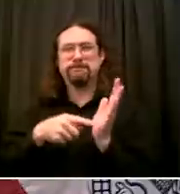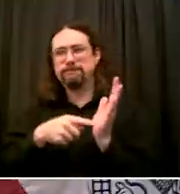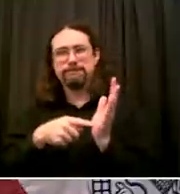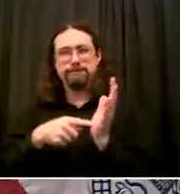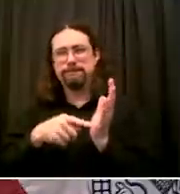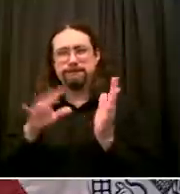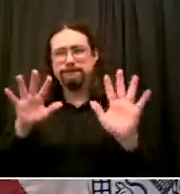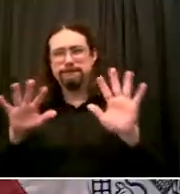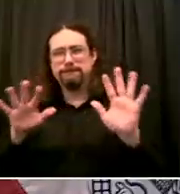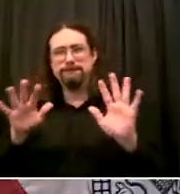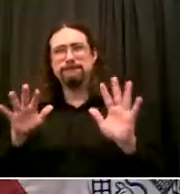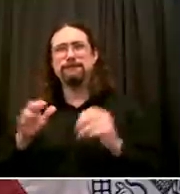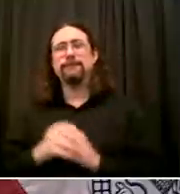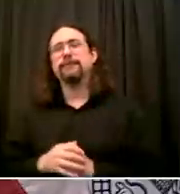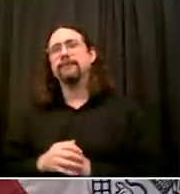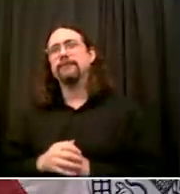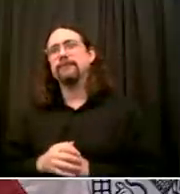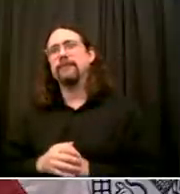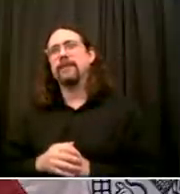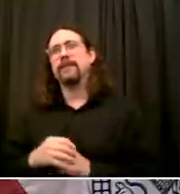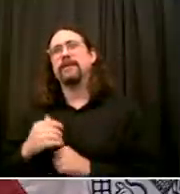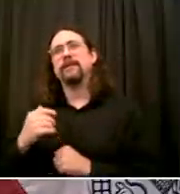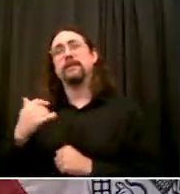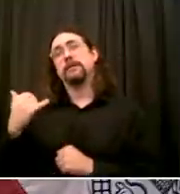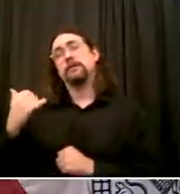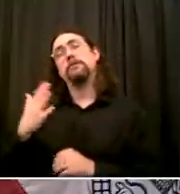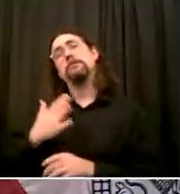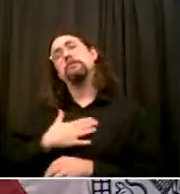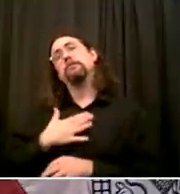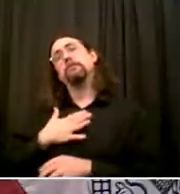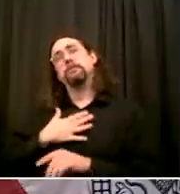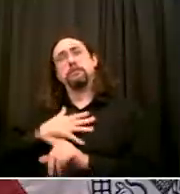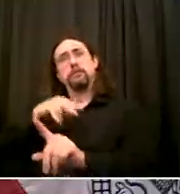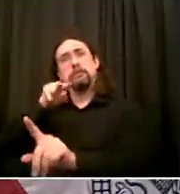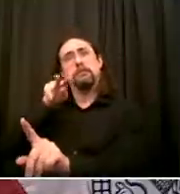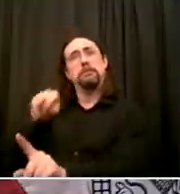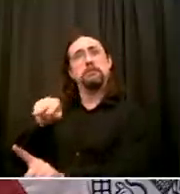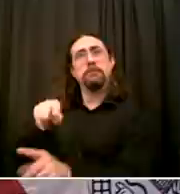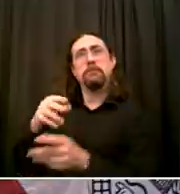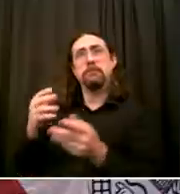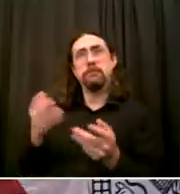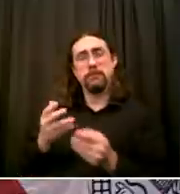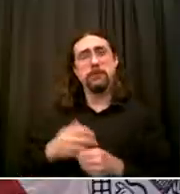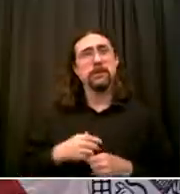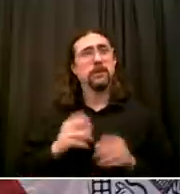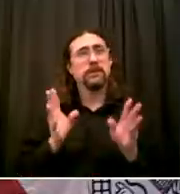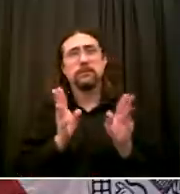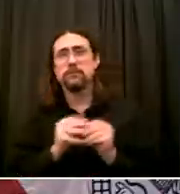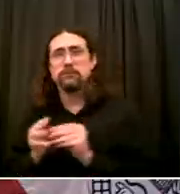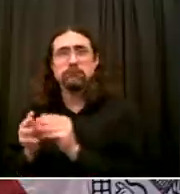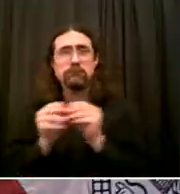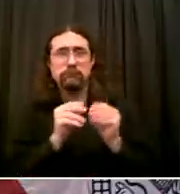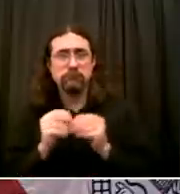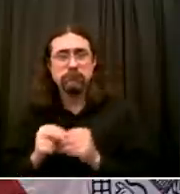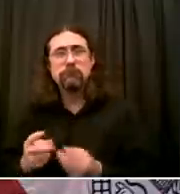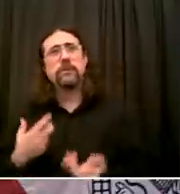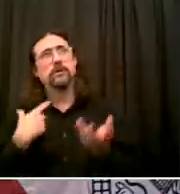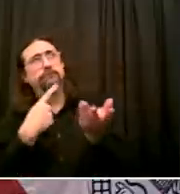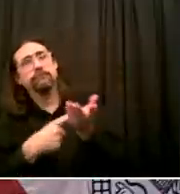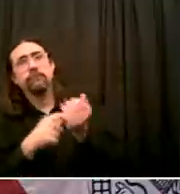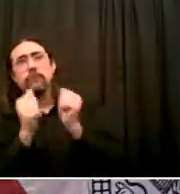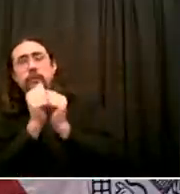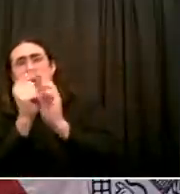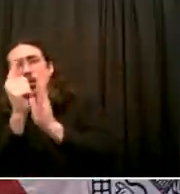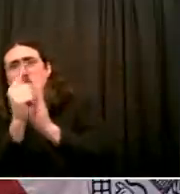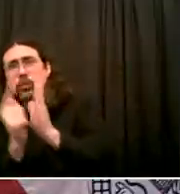now believe based on consultation with some additional lawyers That there are those protections embodied in